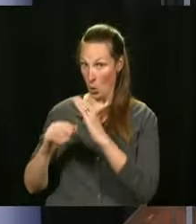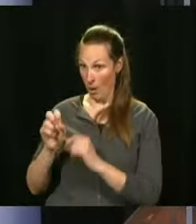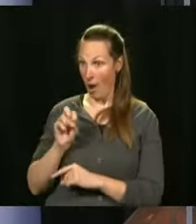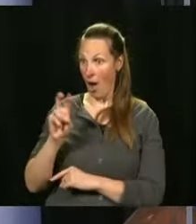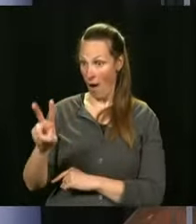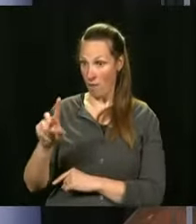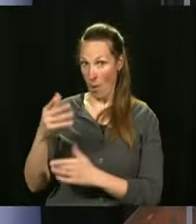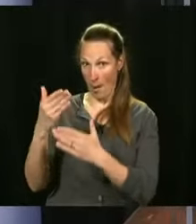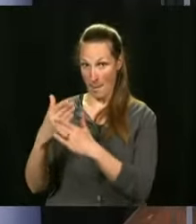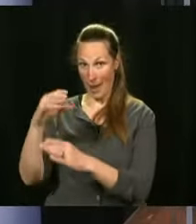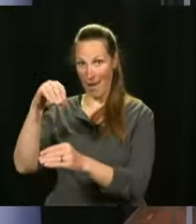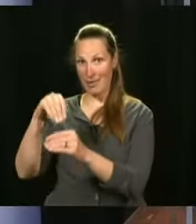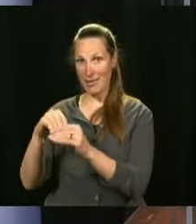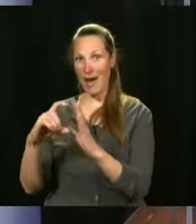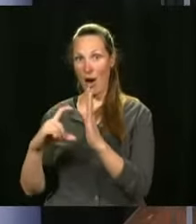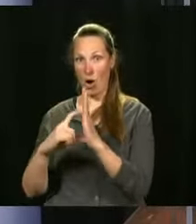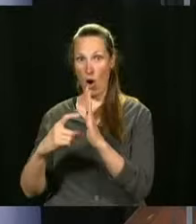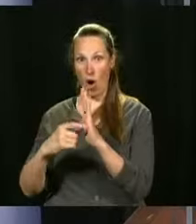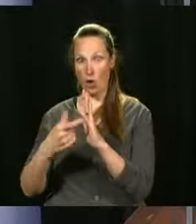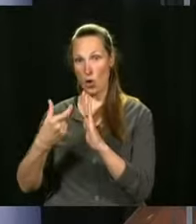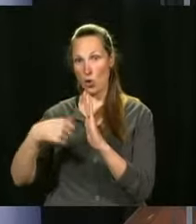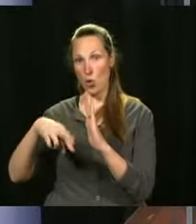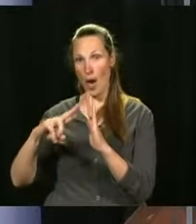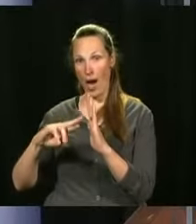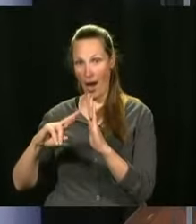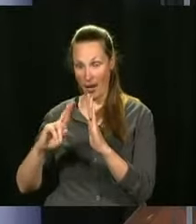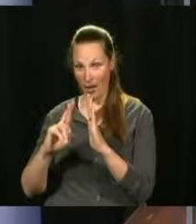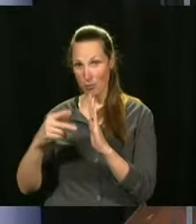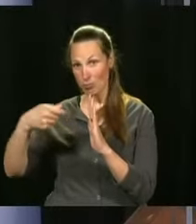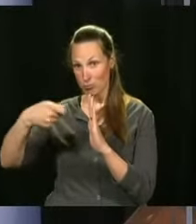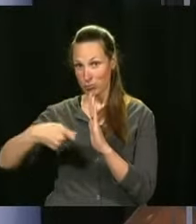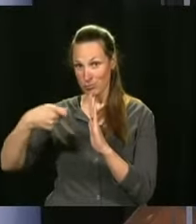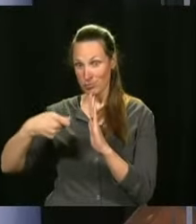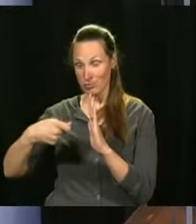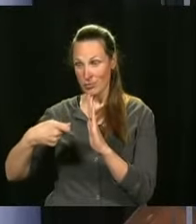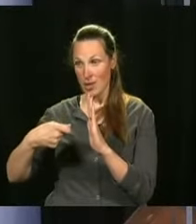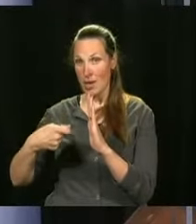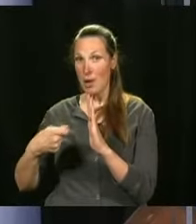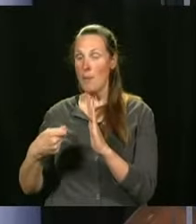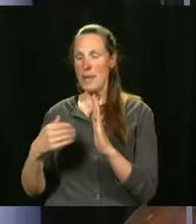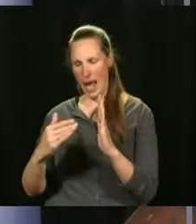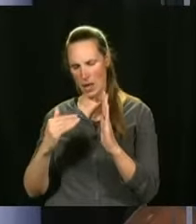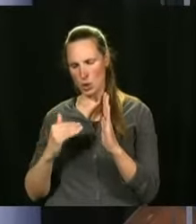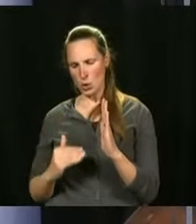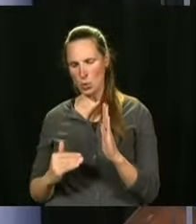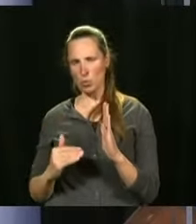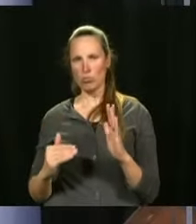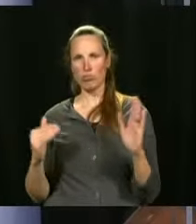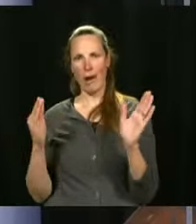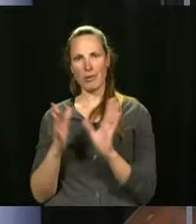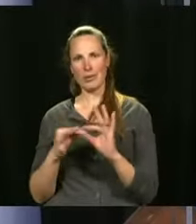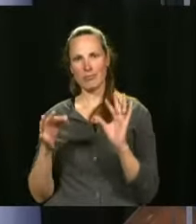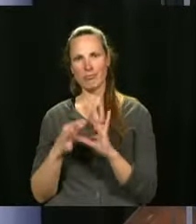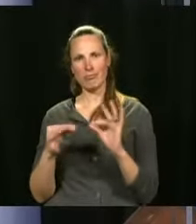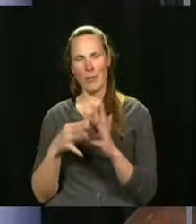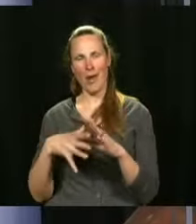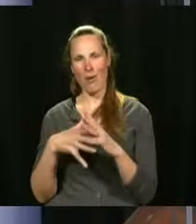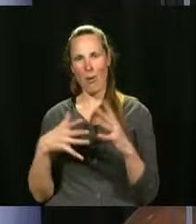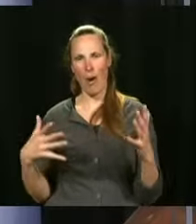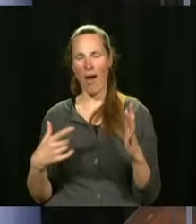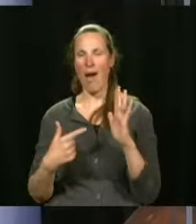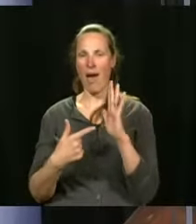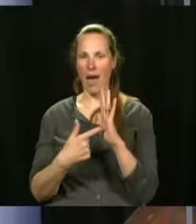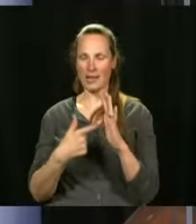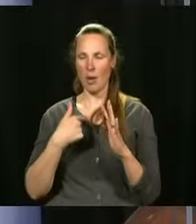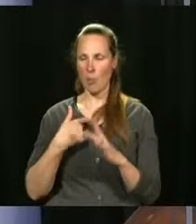have the QR code and then you will have a narrative portion that will say here is a vaccine